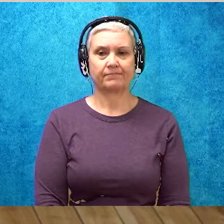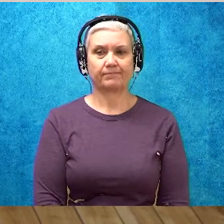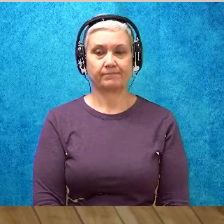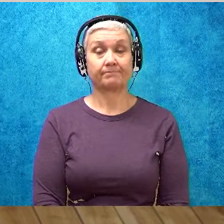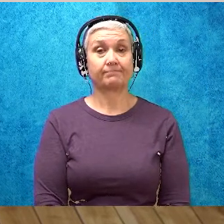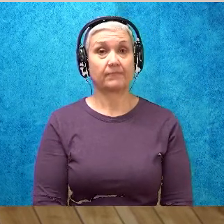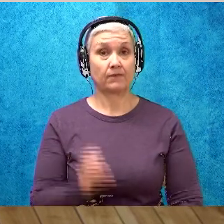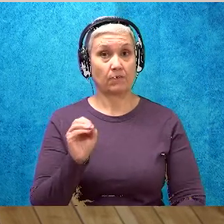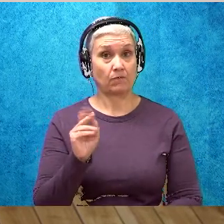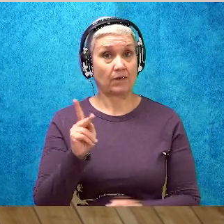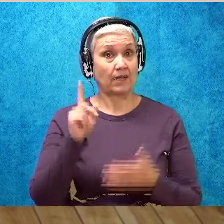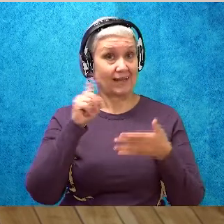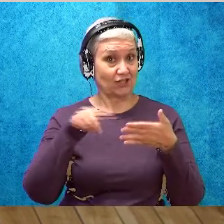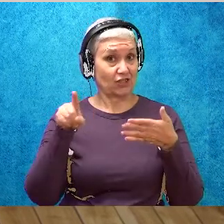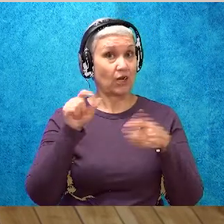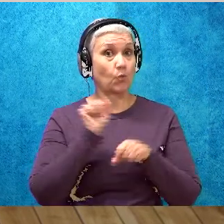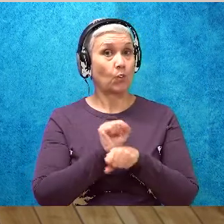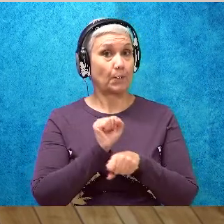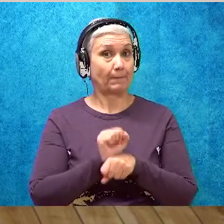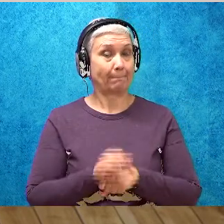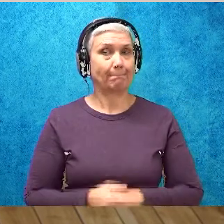Okay, let's check our work.